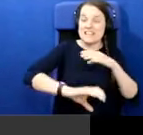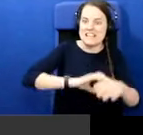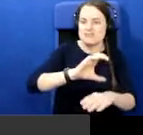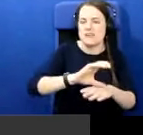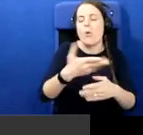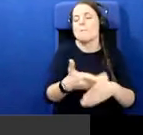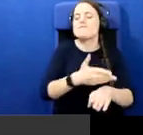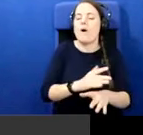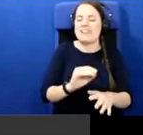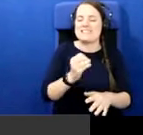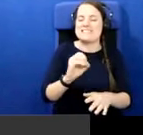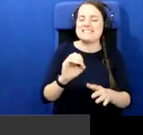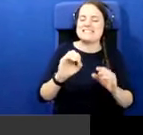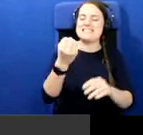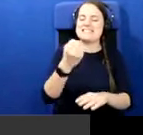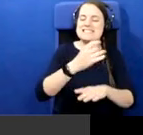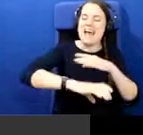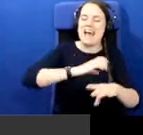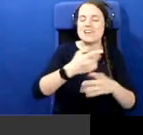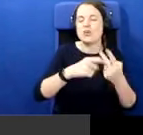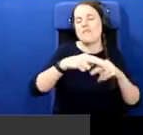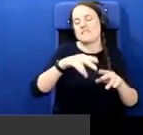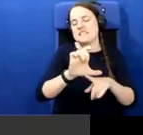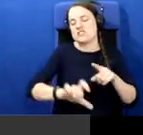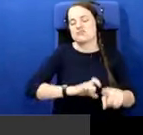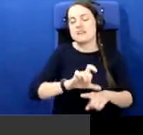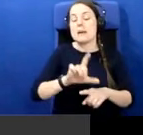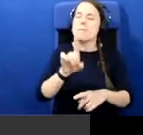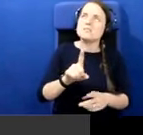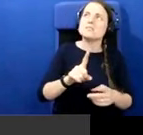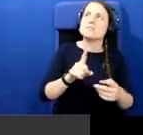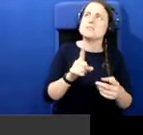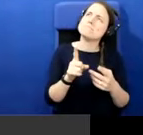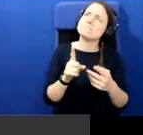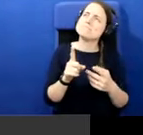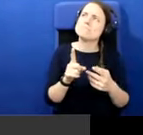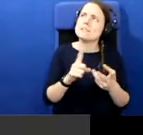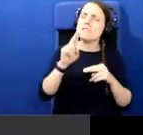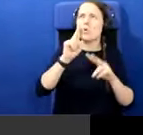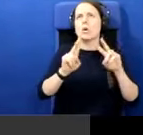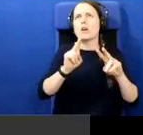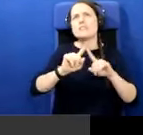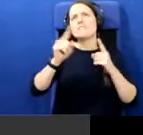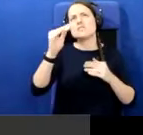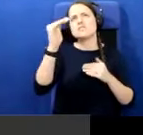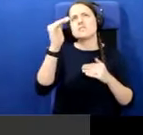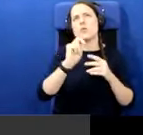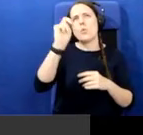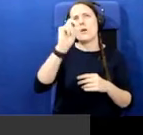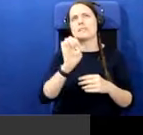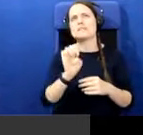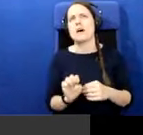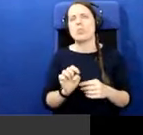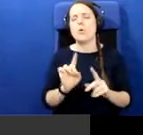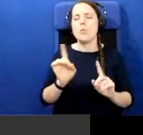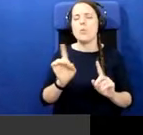have kind of allowed, you know, especially if you look at the difference between the North and the South in terms of what is it, you know, what is presented in history